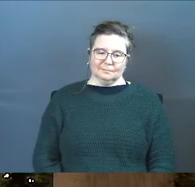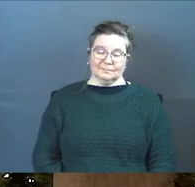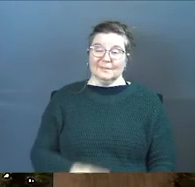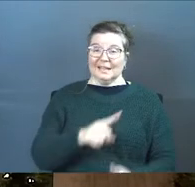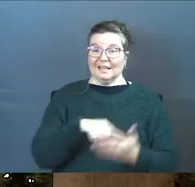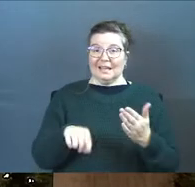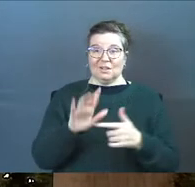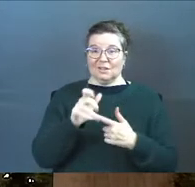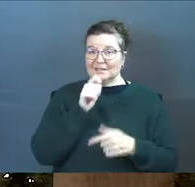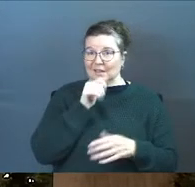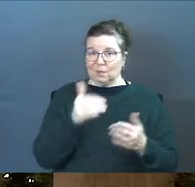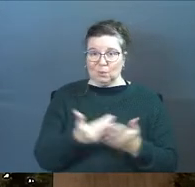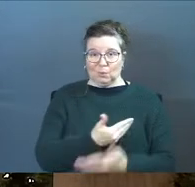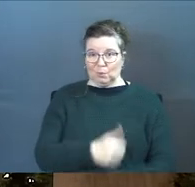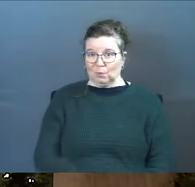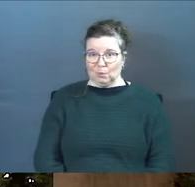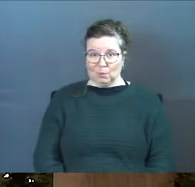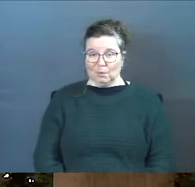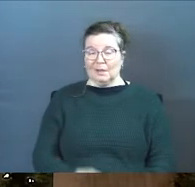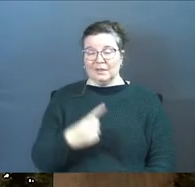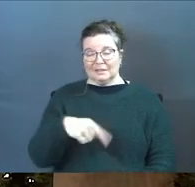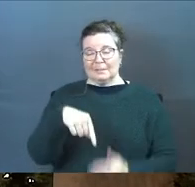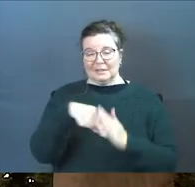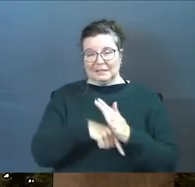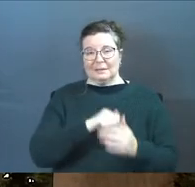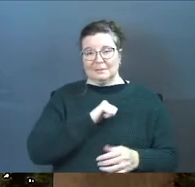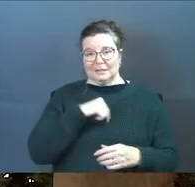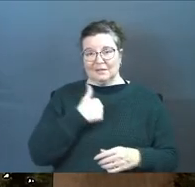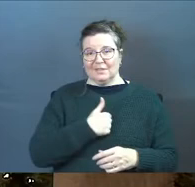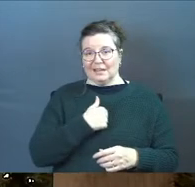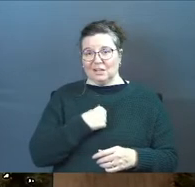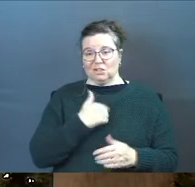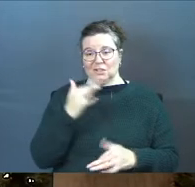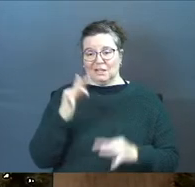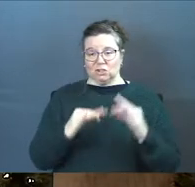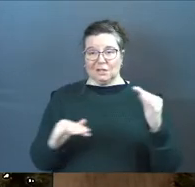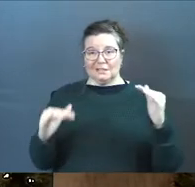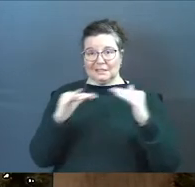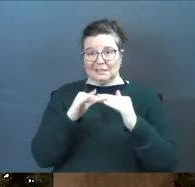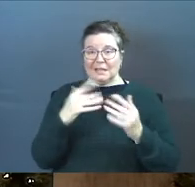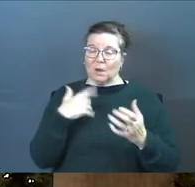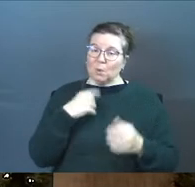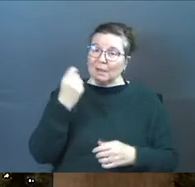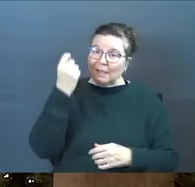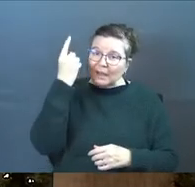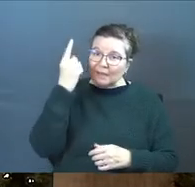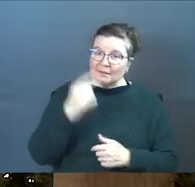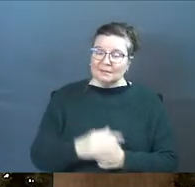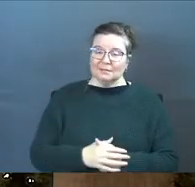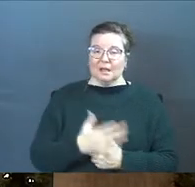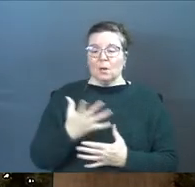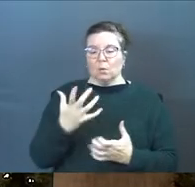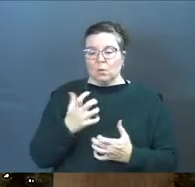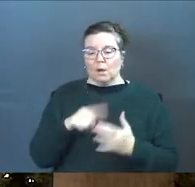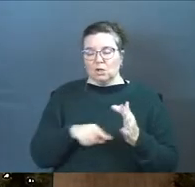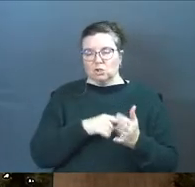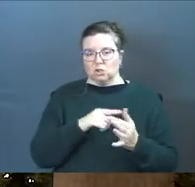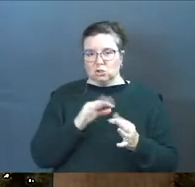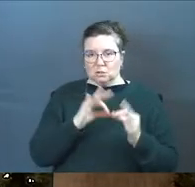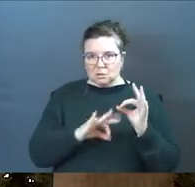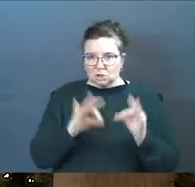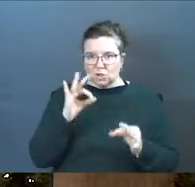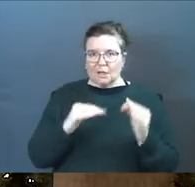Cancel culture isn't new. There's something deep inside of us that's justice. And we get it. And we want justice.